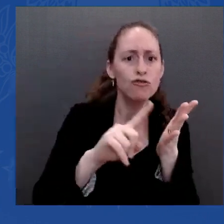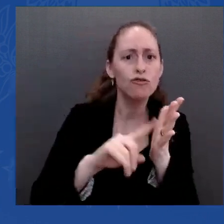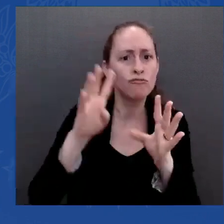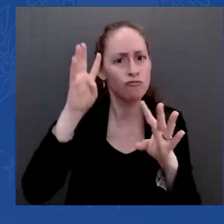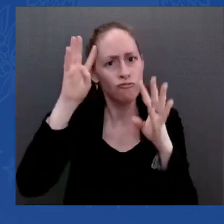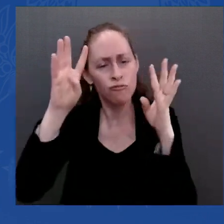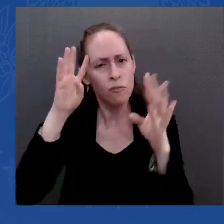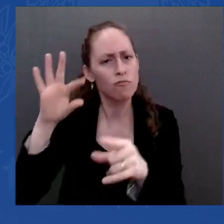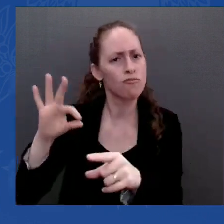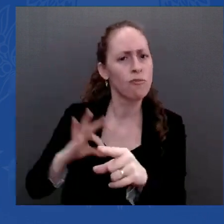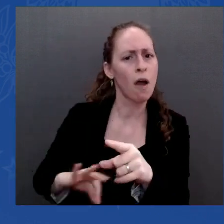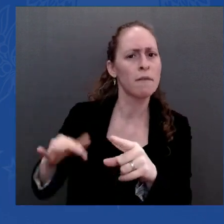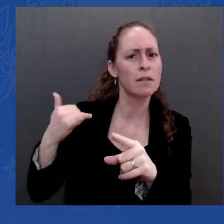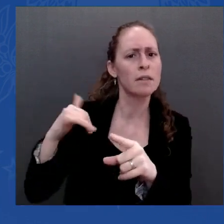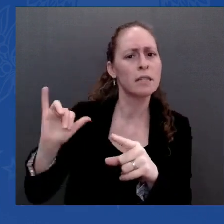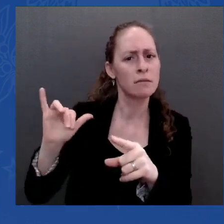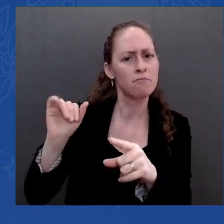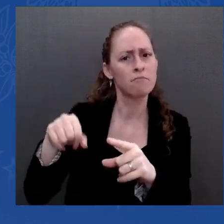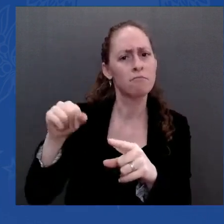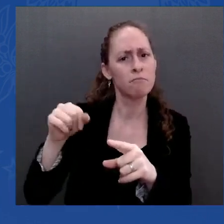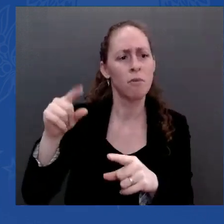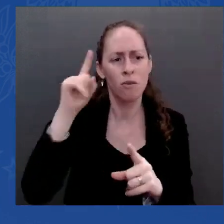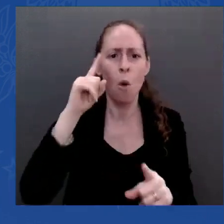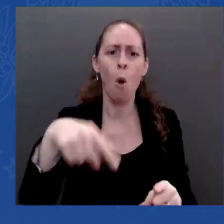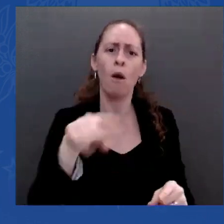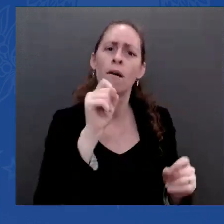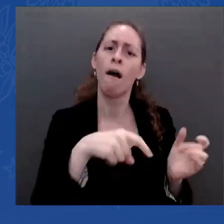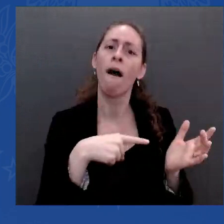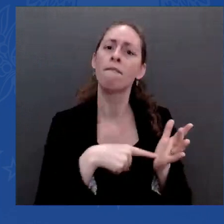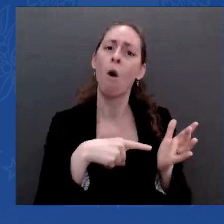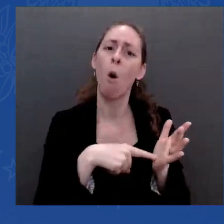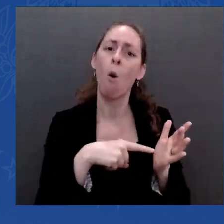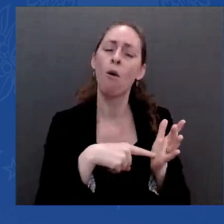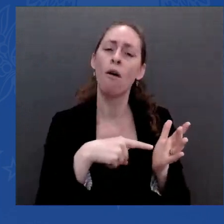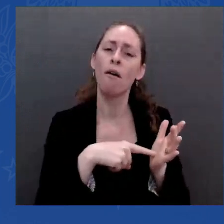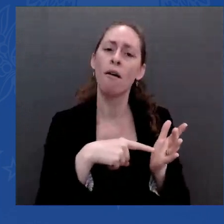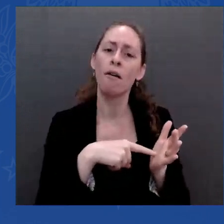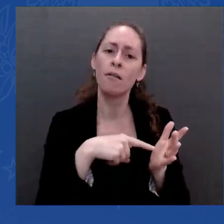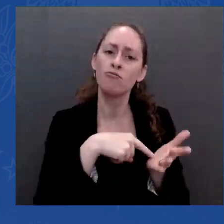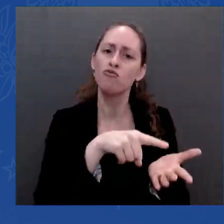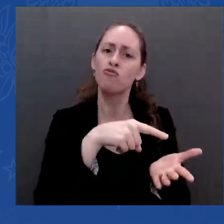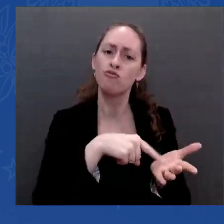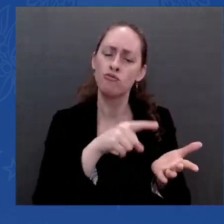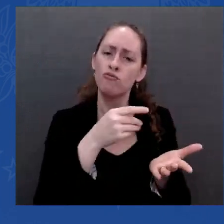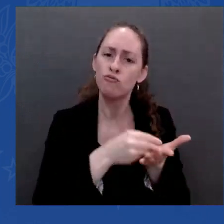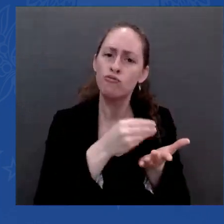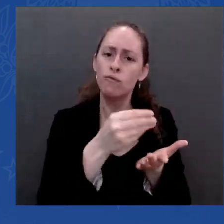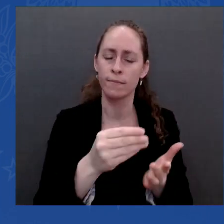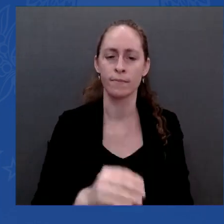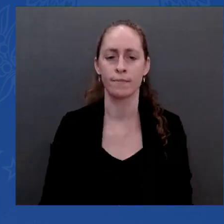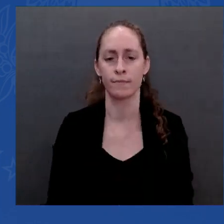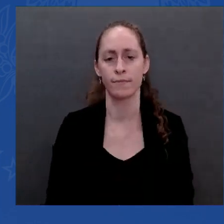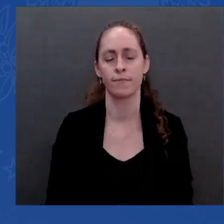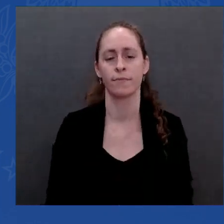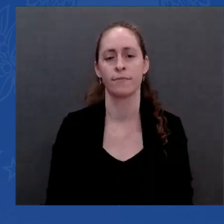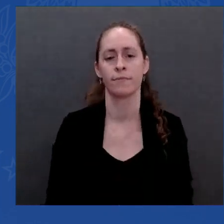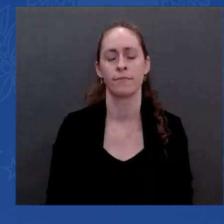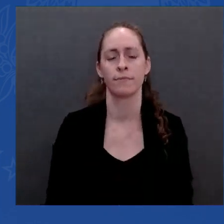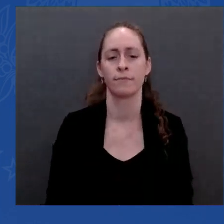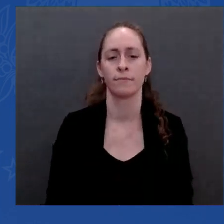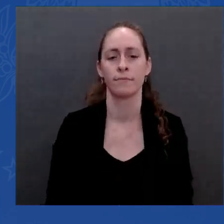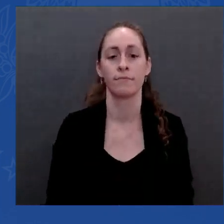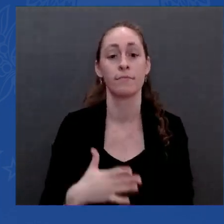company had. My plan also caps the amount that seniors on Medicare have to spend on prescription drugs each year, total,